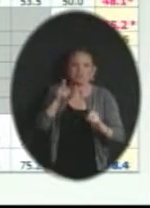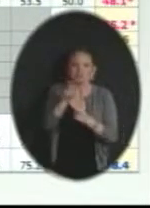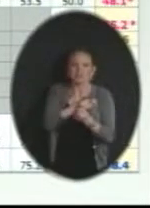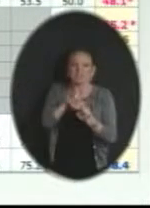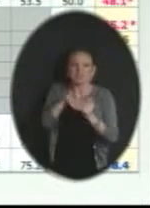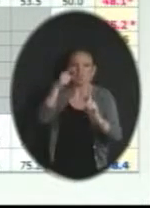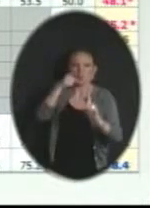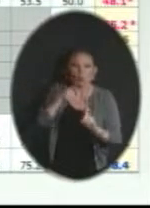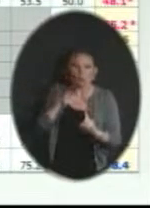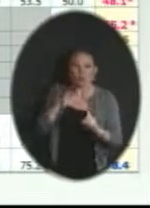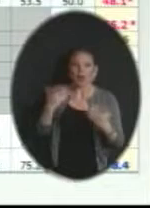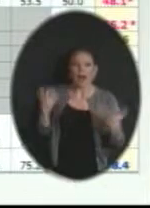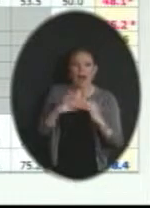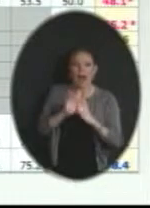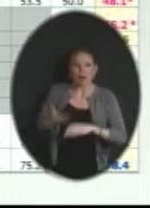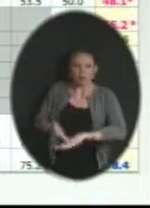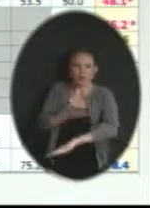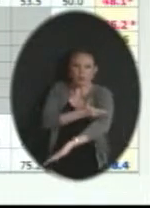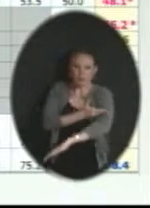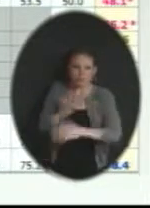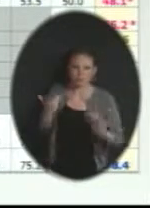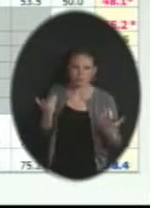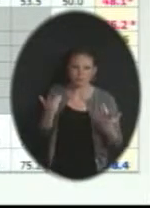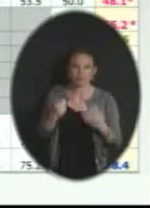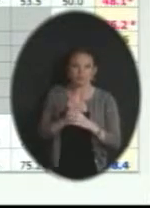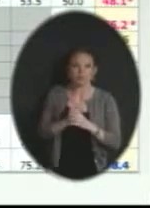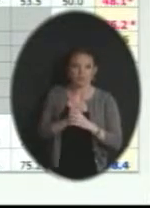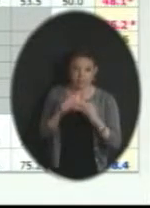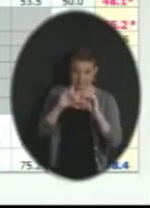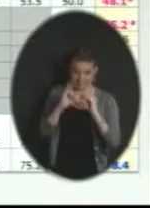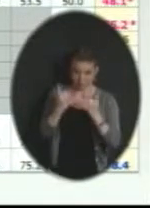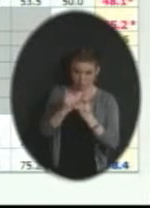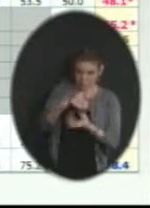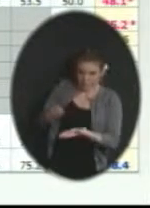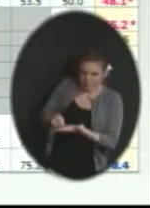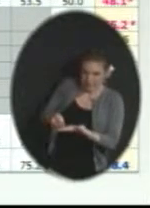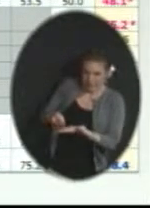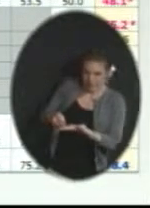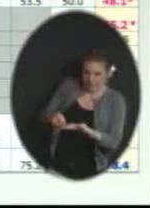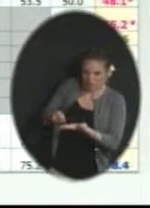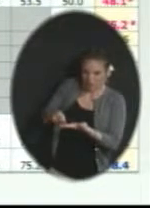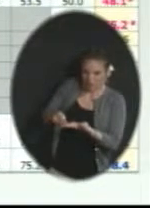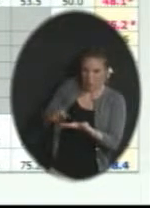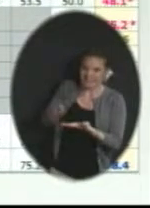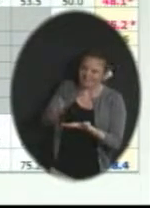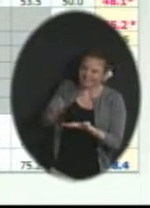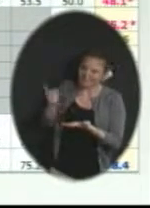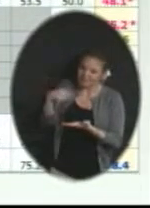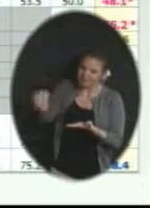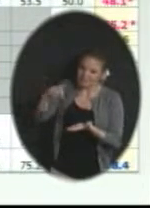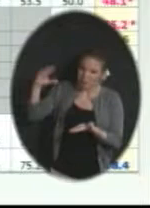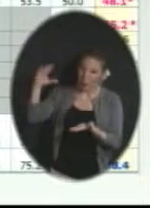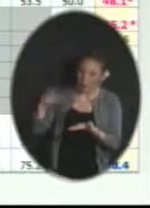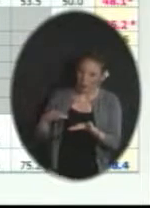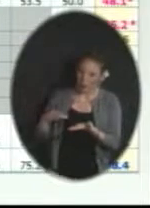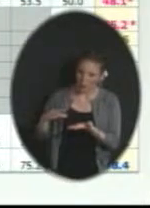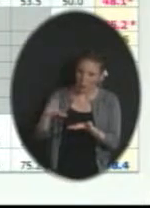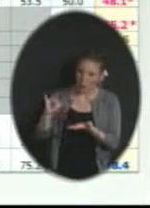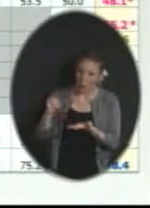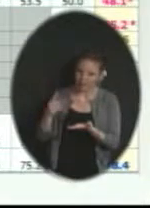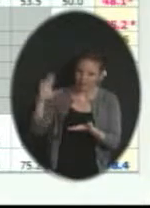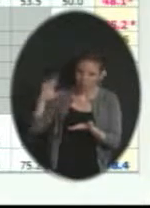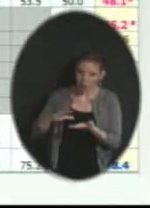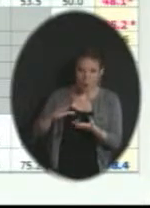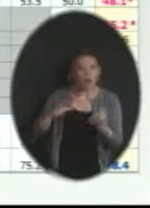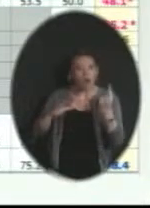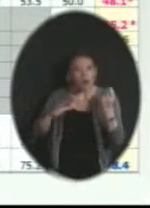that are possible improvement for us. Again, how the district is doing financially was rated lower. But if you look at it, it